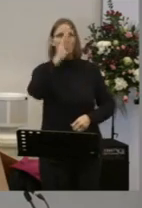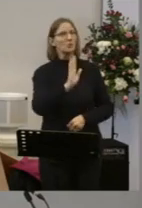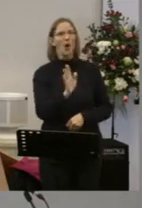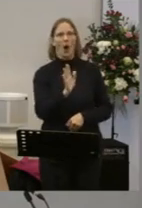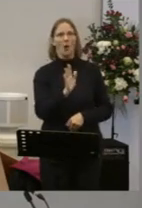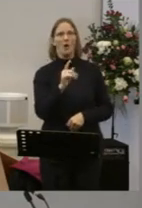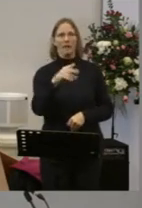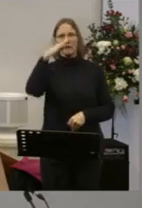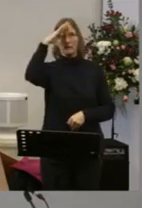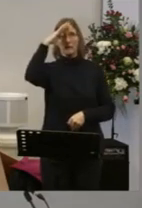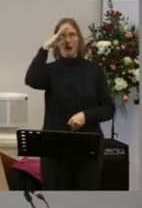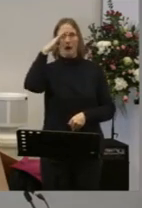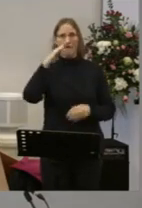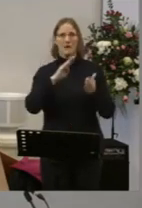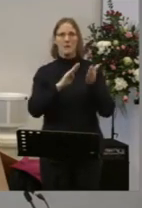medals